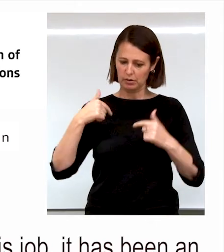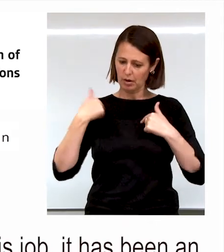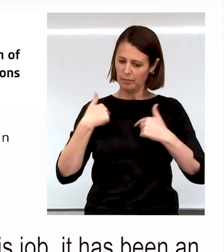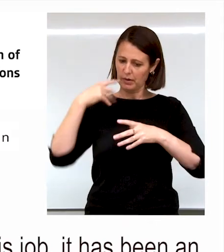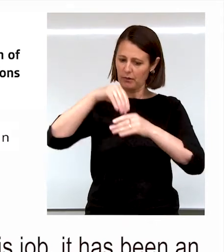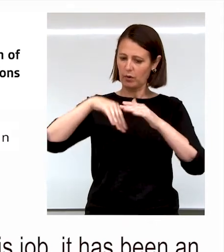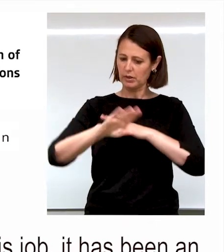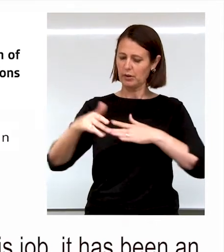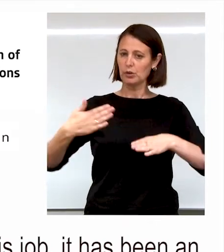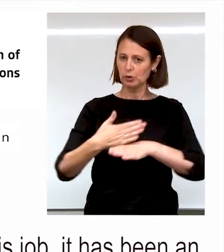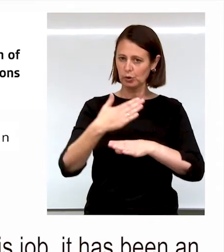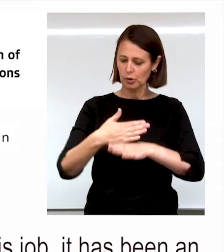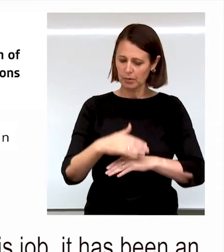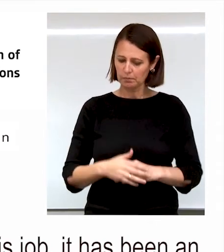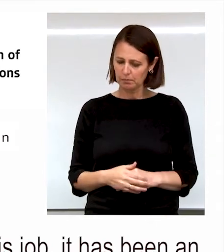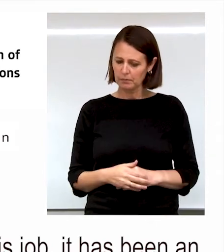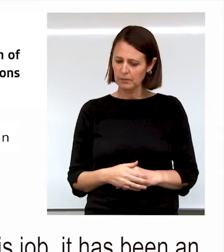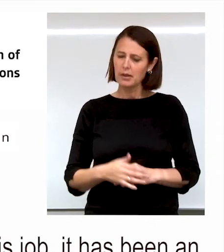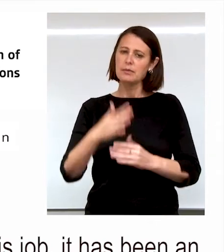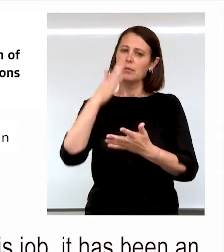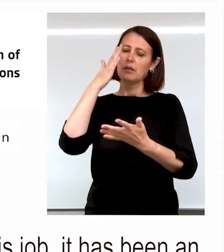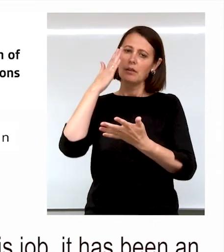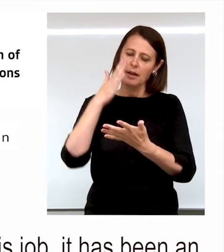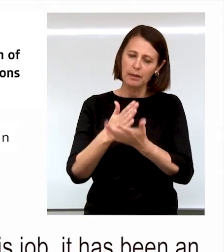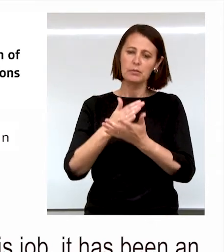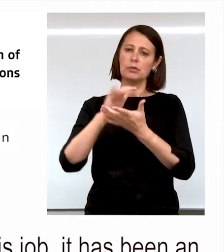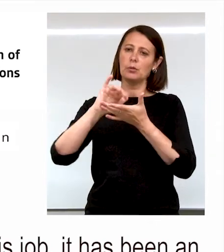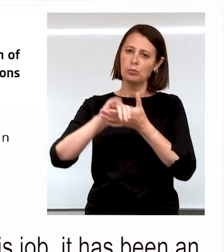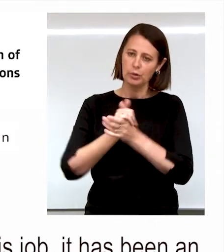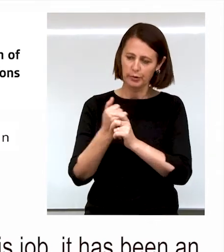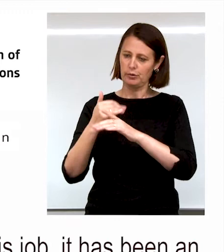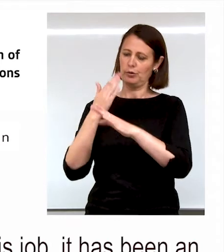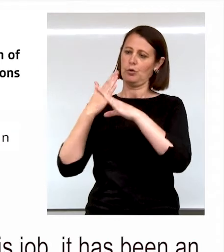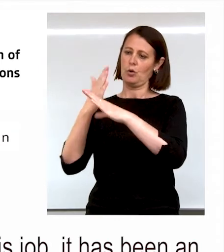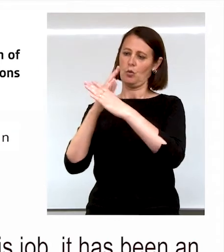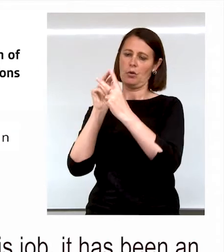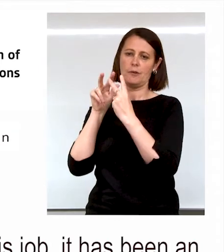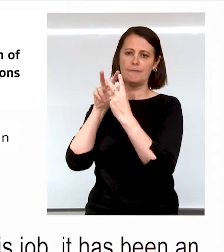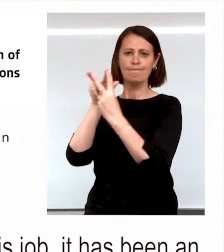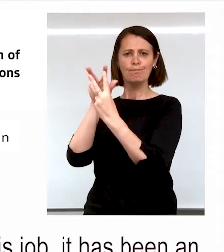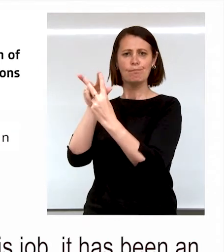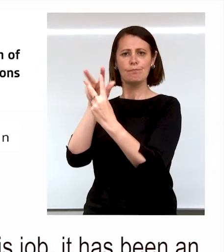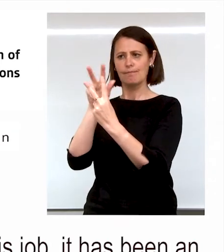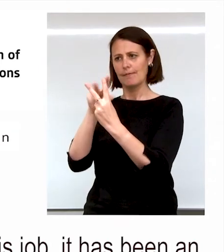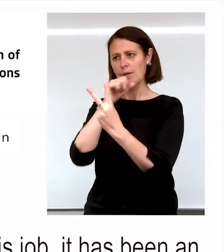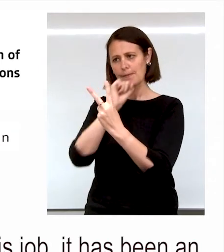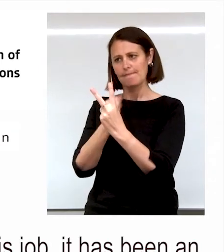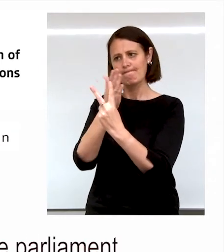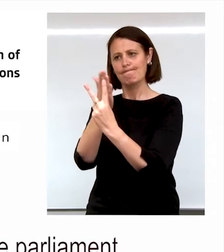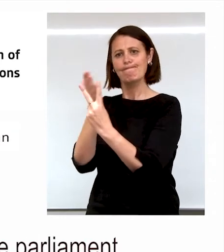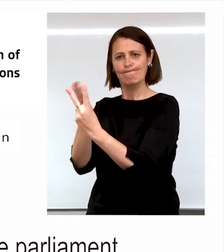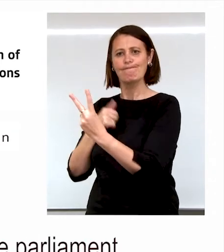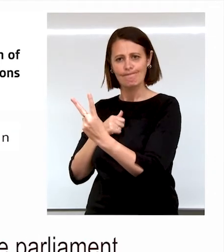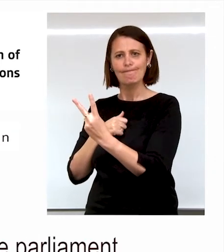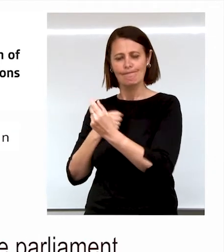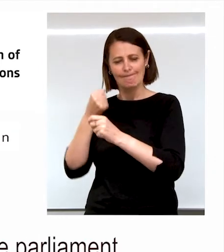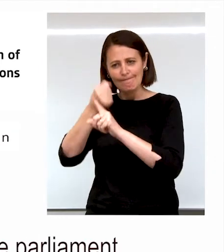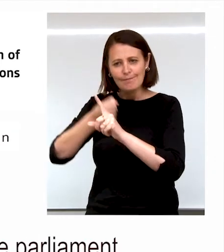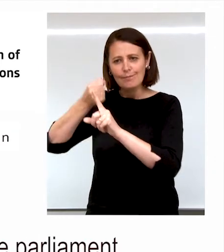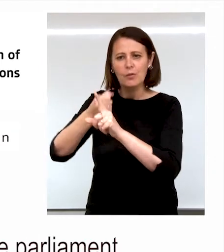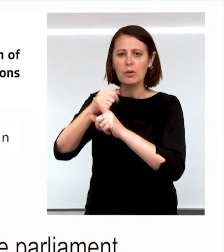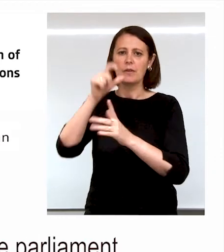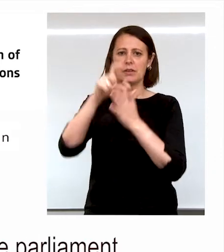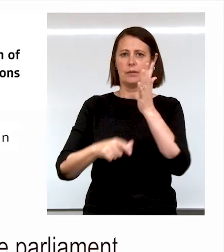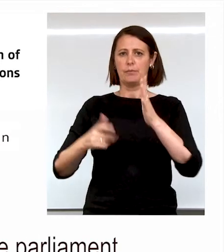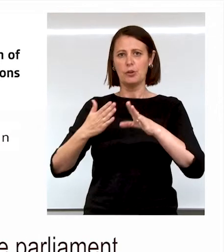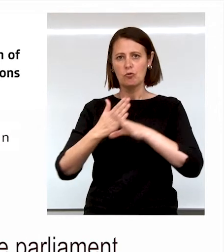I've been in this job it has been an absolute pleasure to work alongside both of you gentlemen in the promotion of